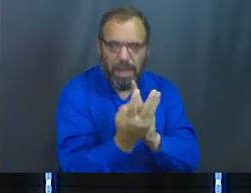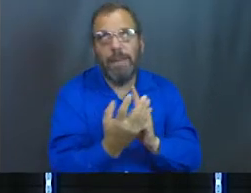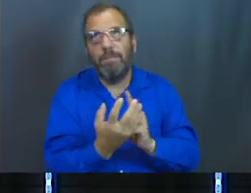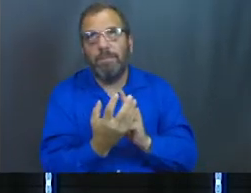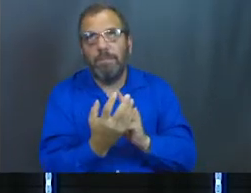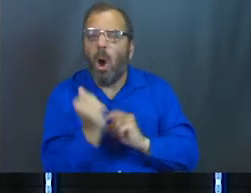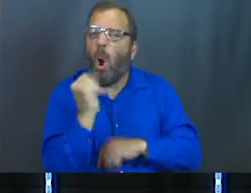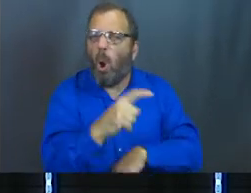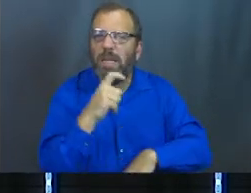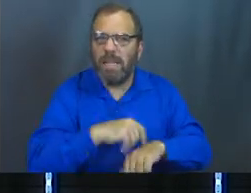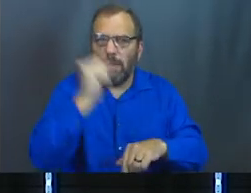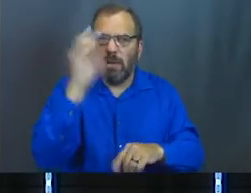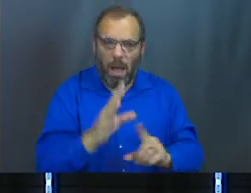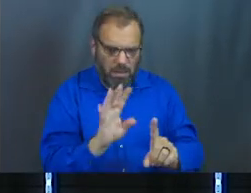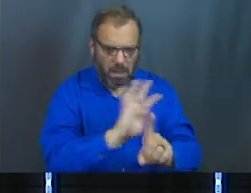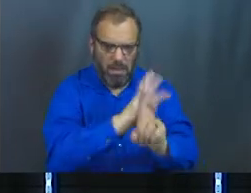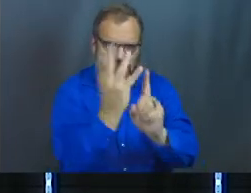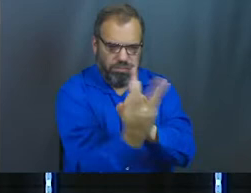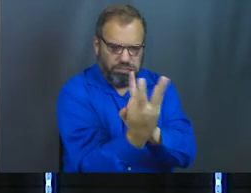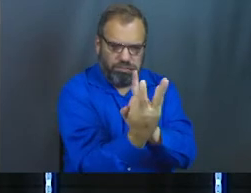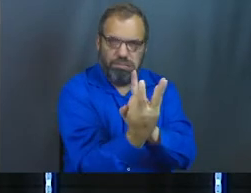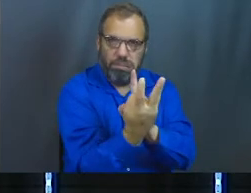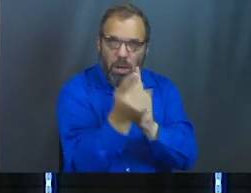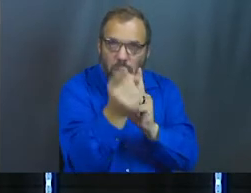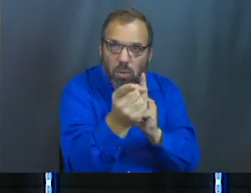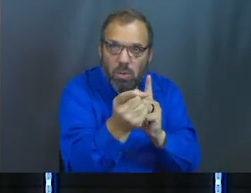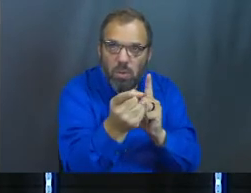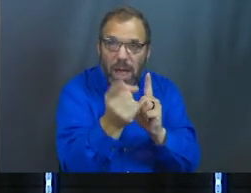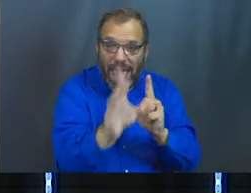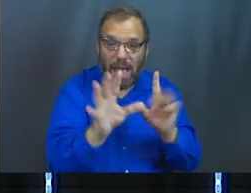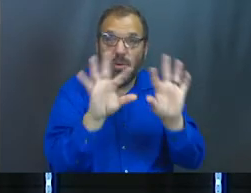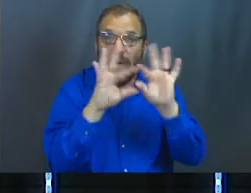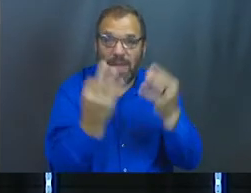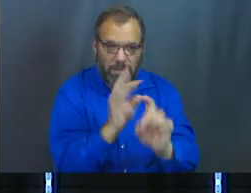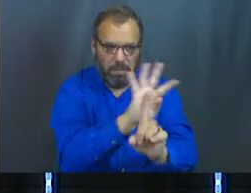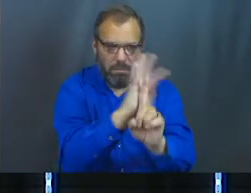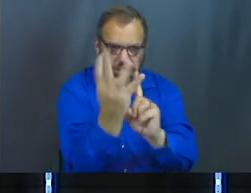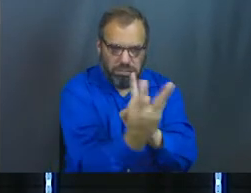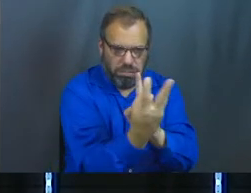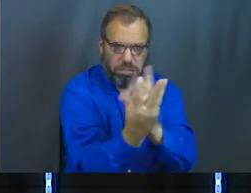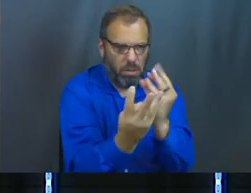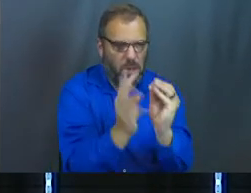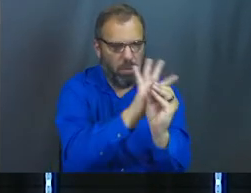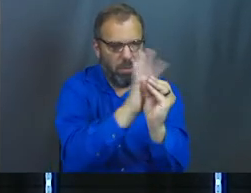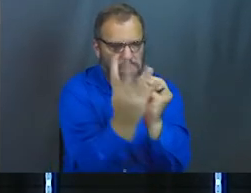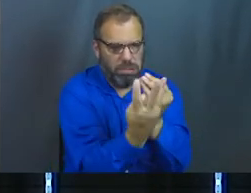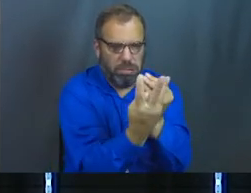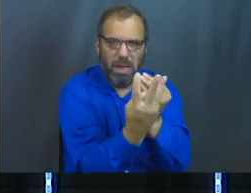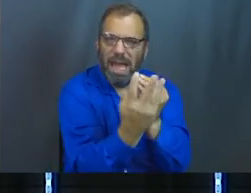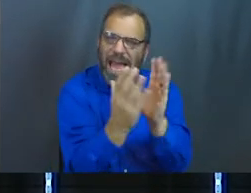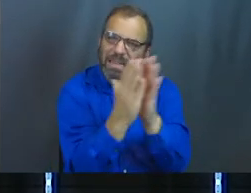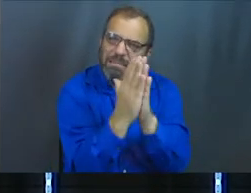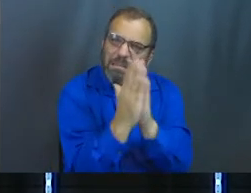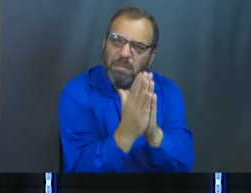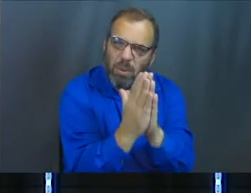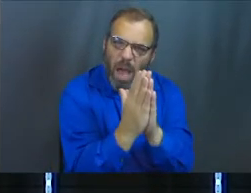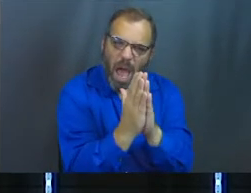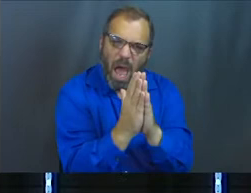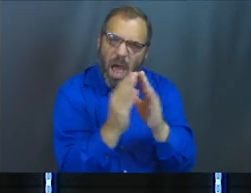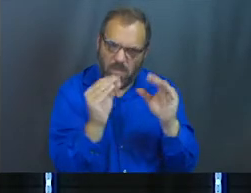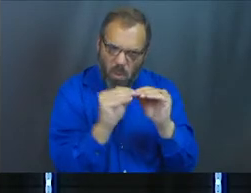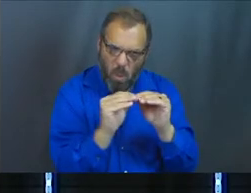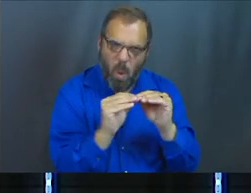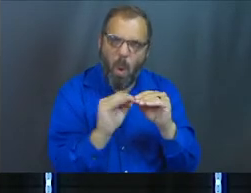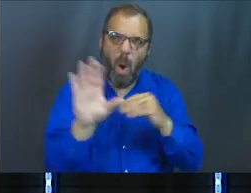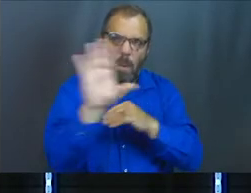actually I would say all the time, God has a hedge of protection around you and your family. And we pray for greater protection